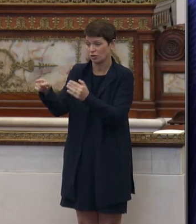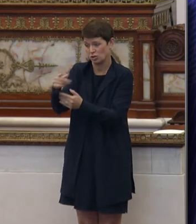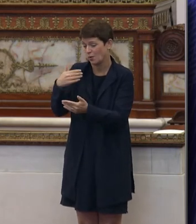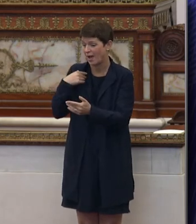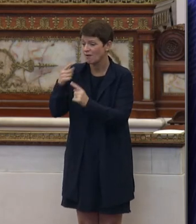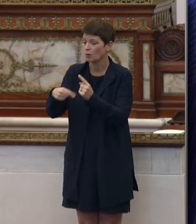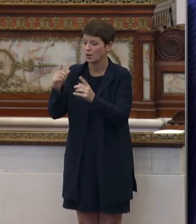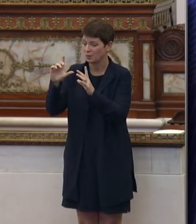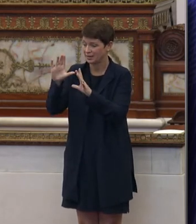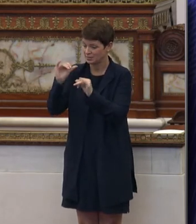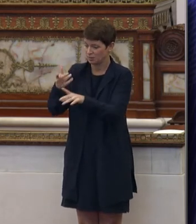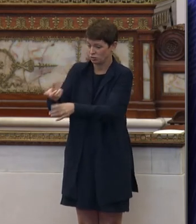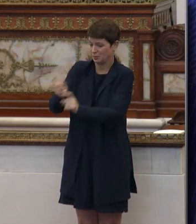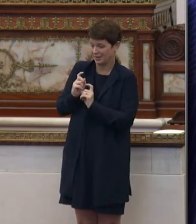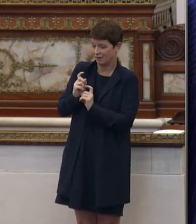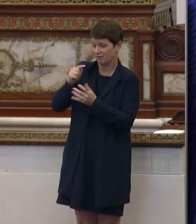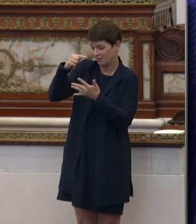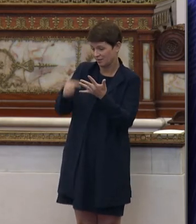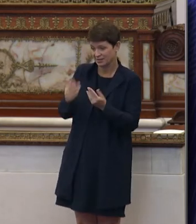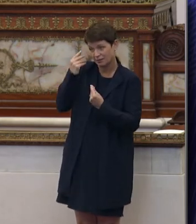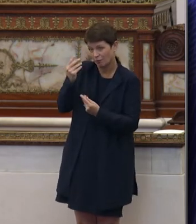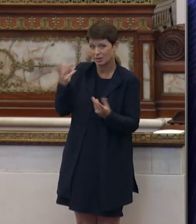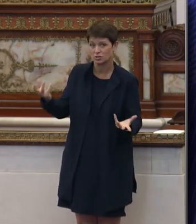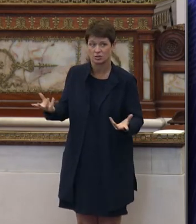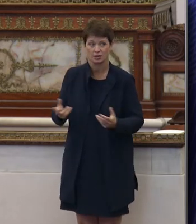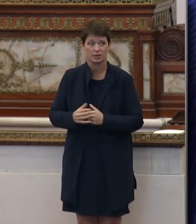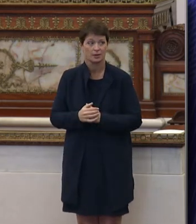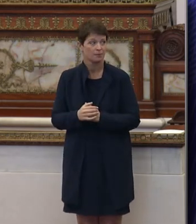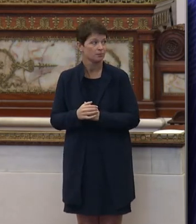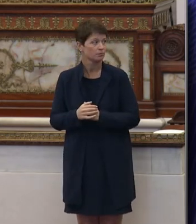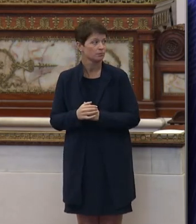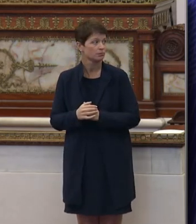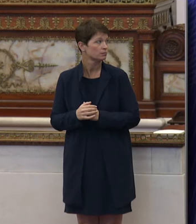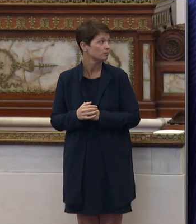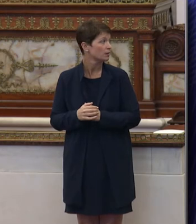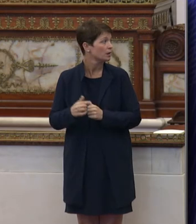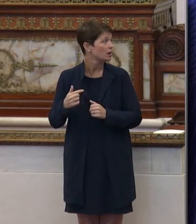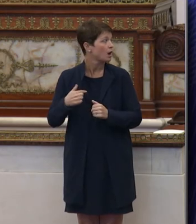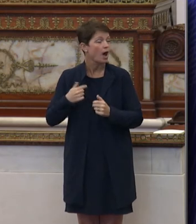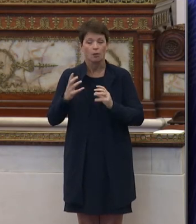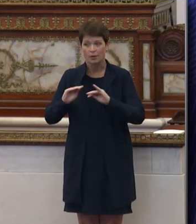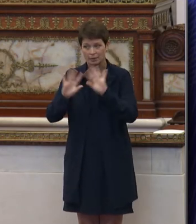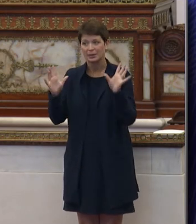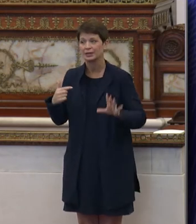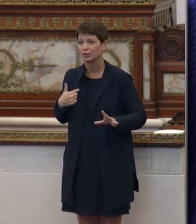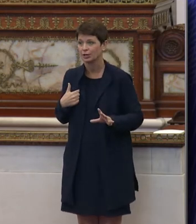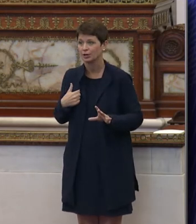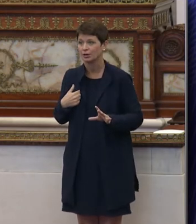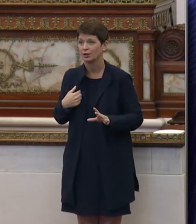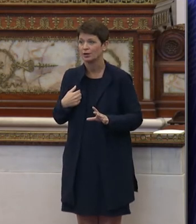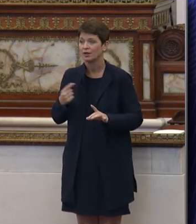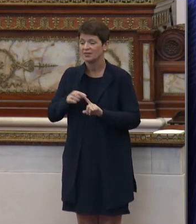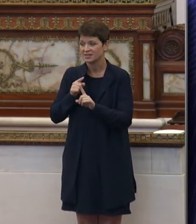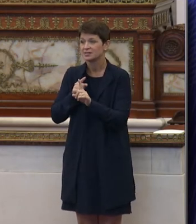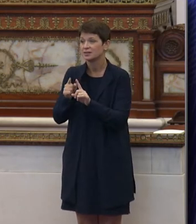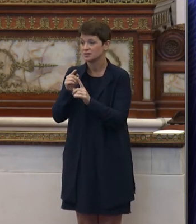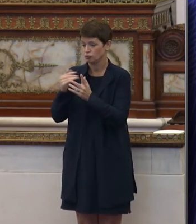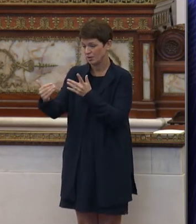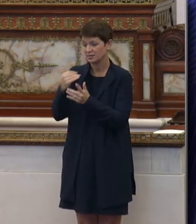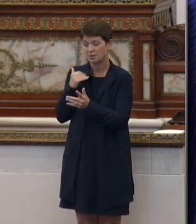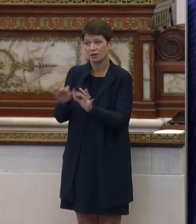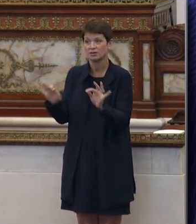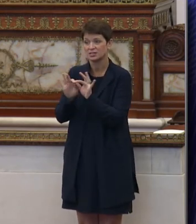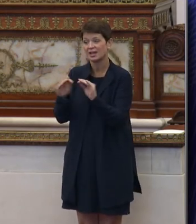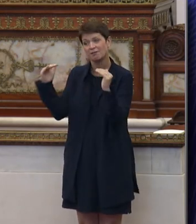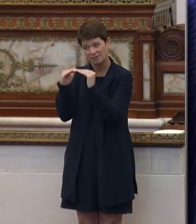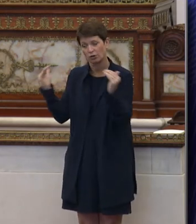have regarding this matter? Because this is not, you know, I just want to be clear that this is a matter of transparency and it's a